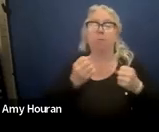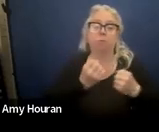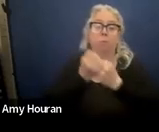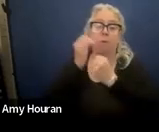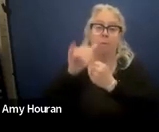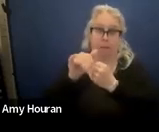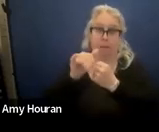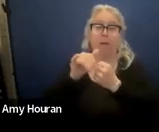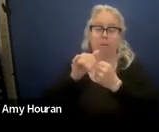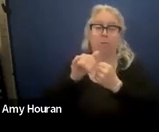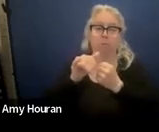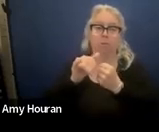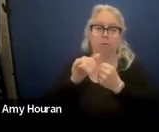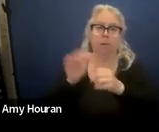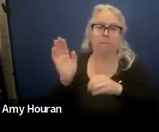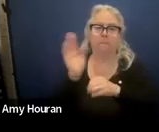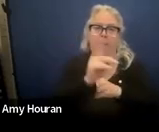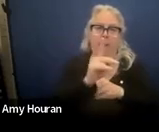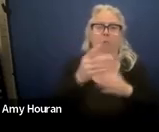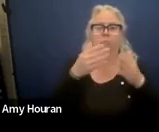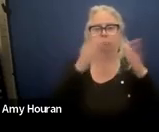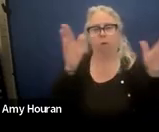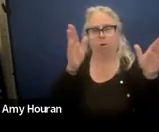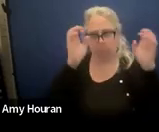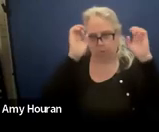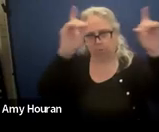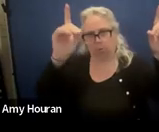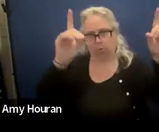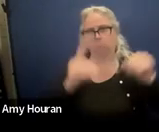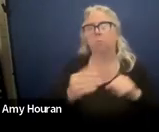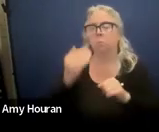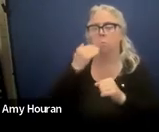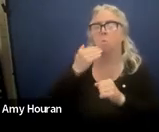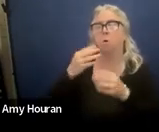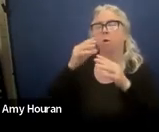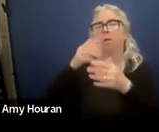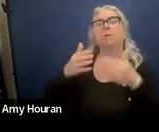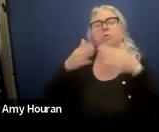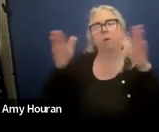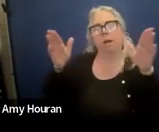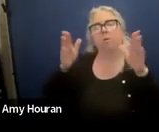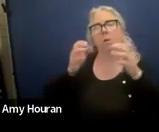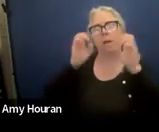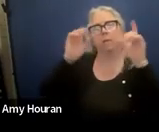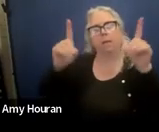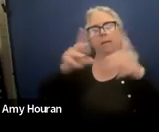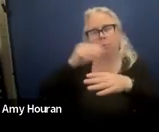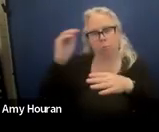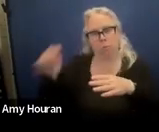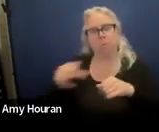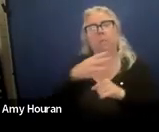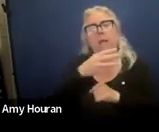to general education because as we know our students with ieps are general education students as well